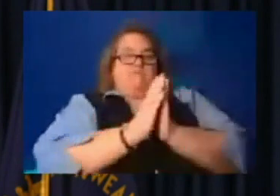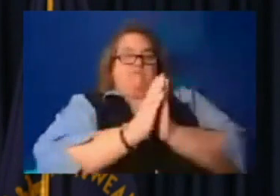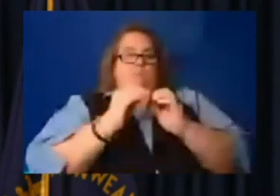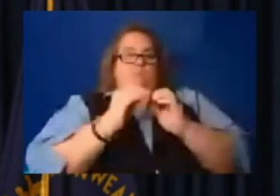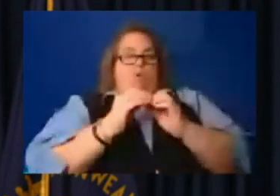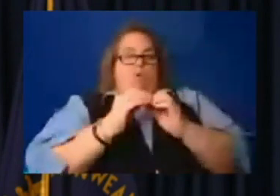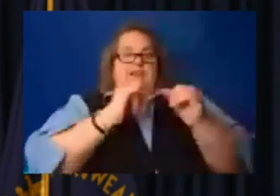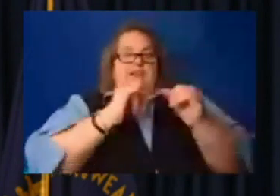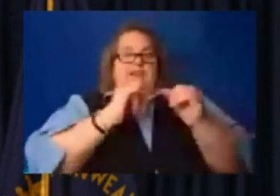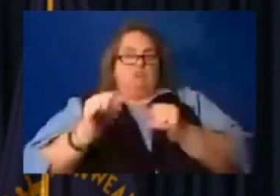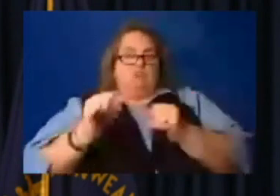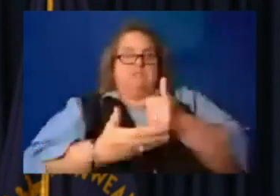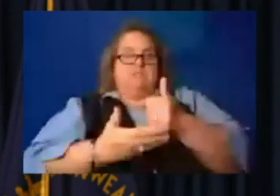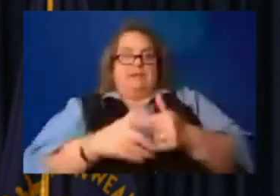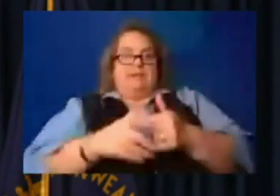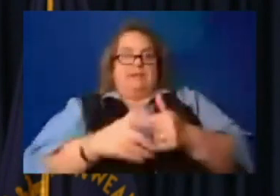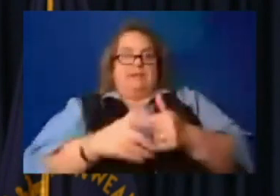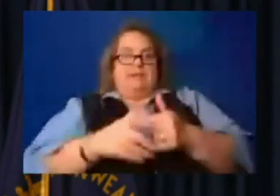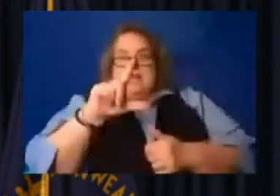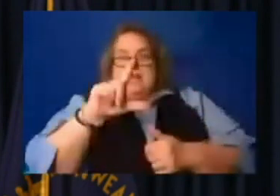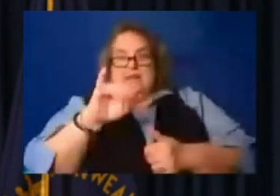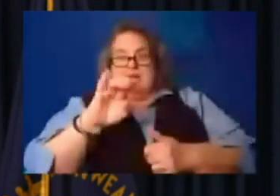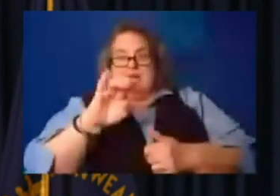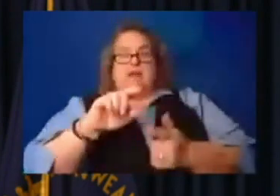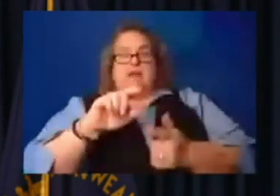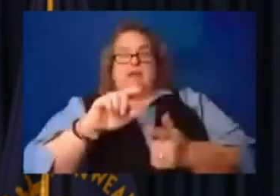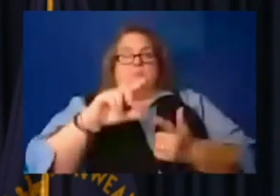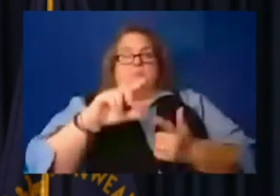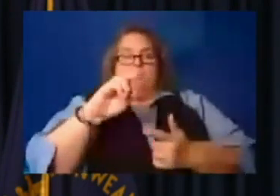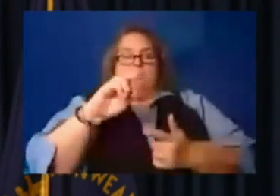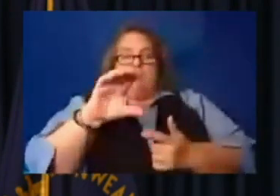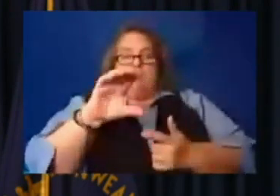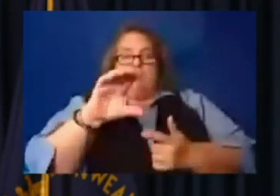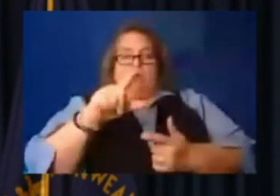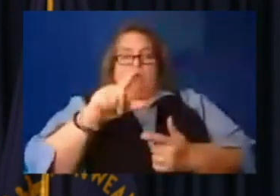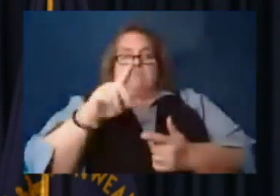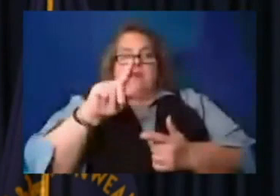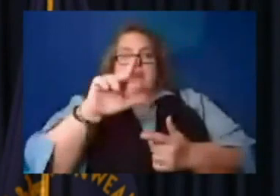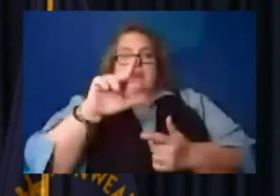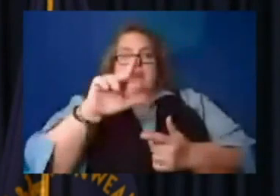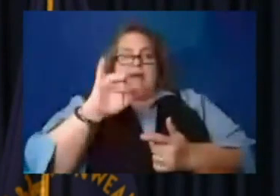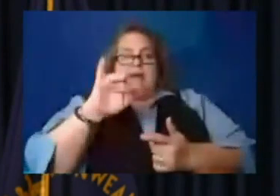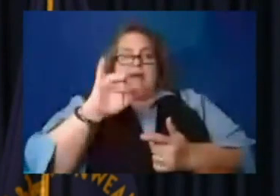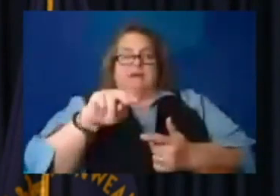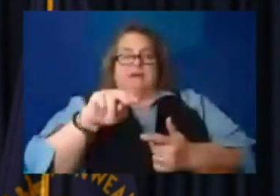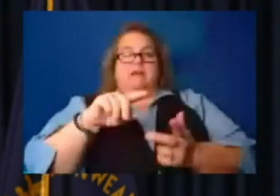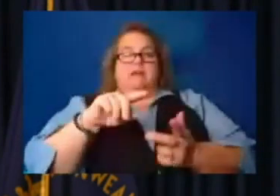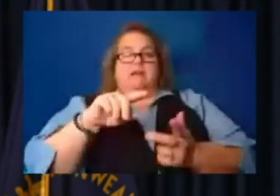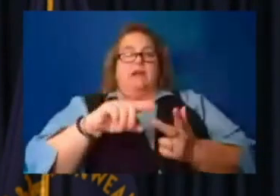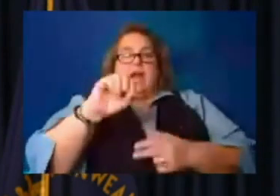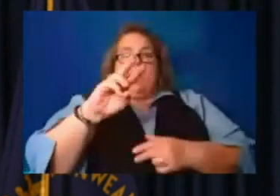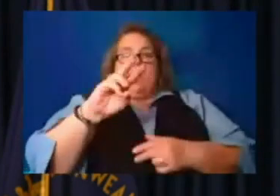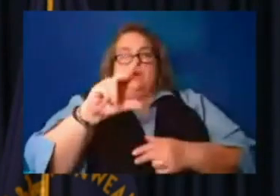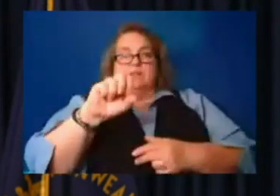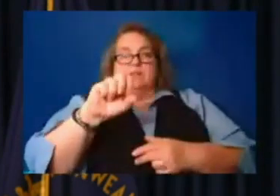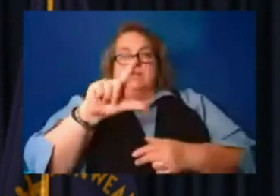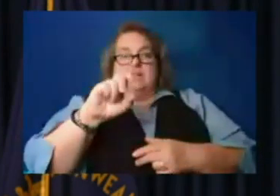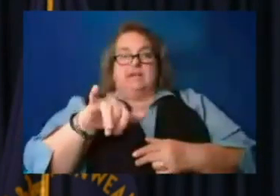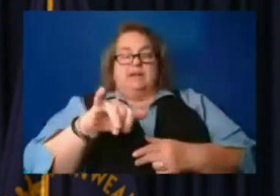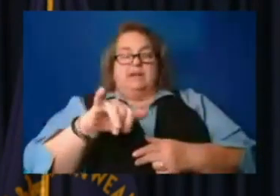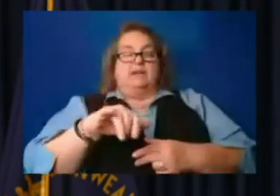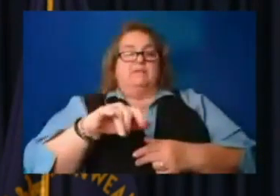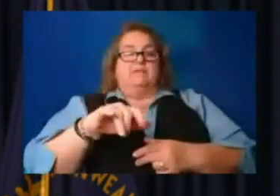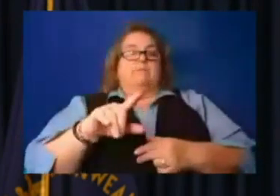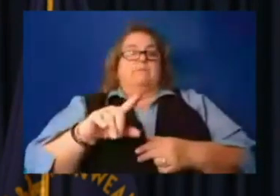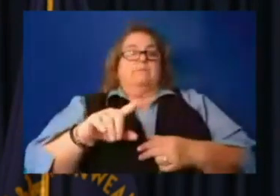McGoffin, Martin and Owsley, suspended fees for duplicate driver's license, permits,